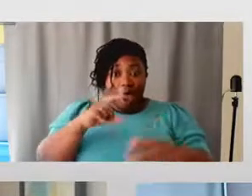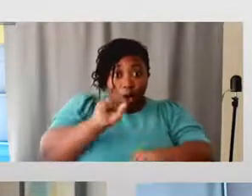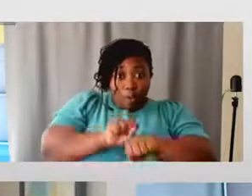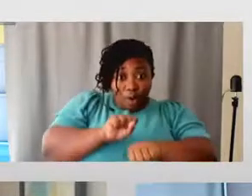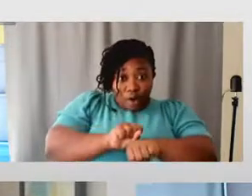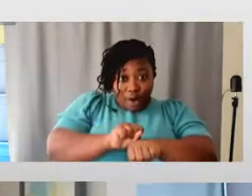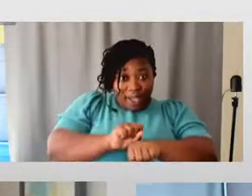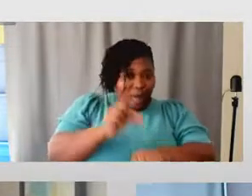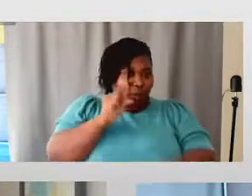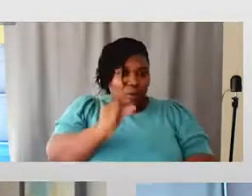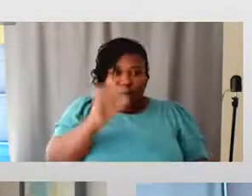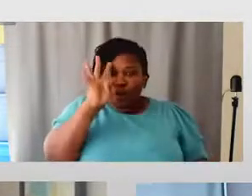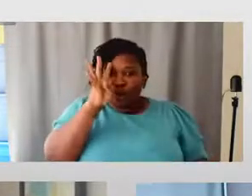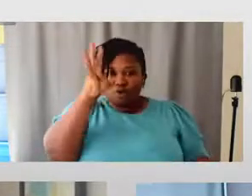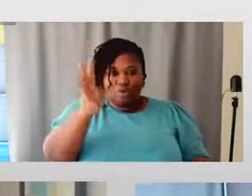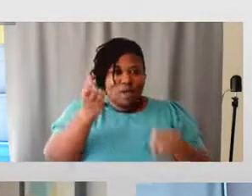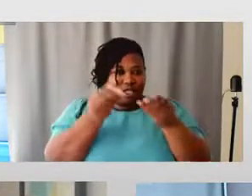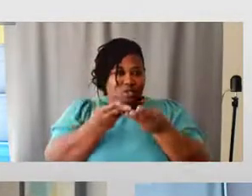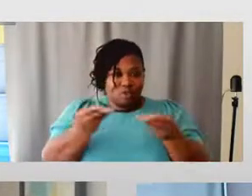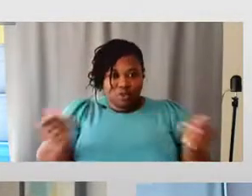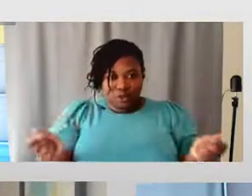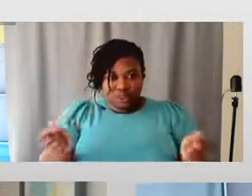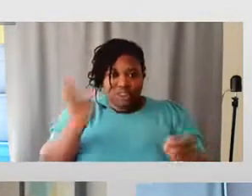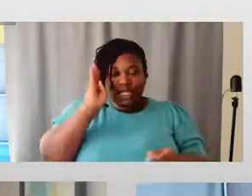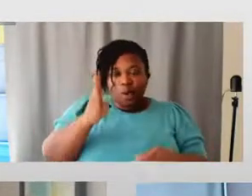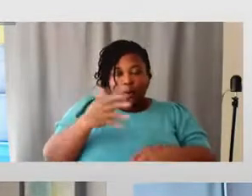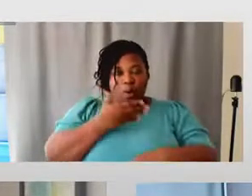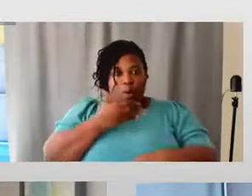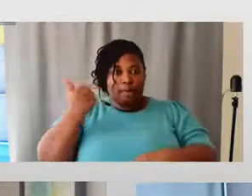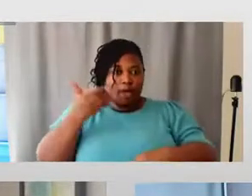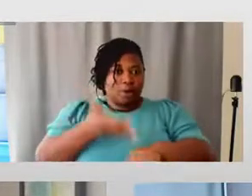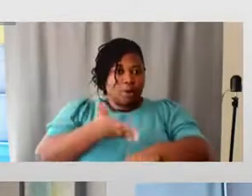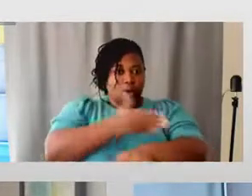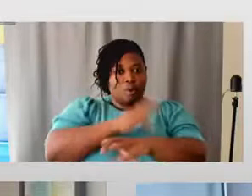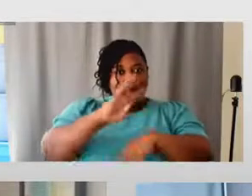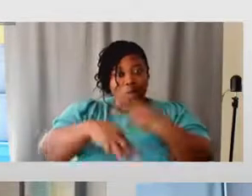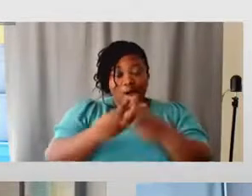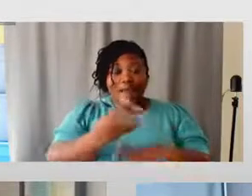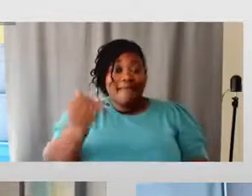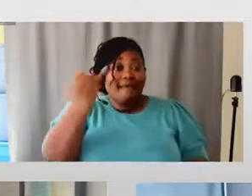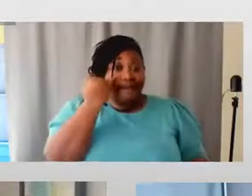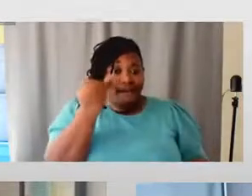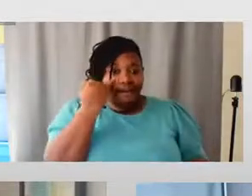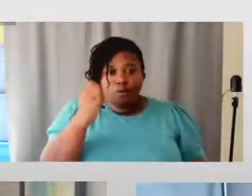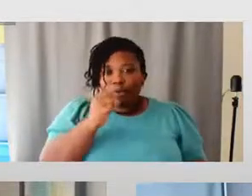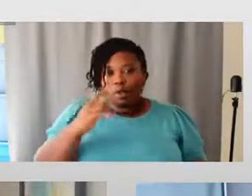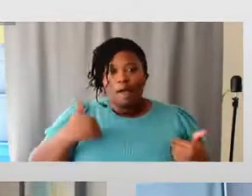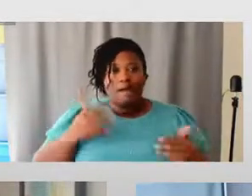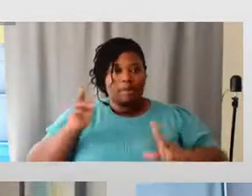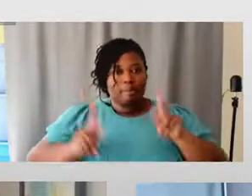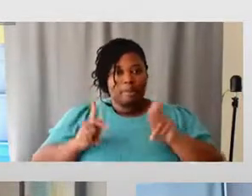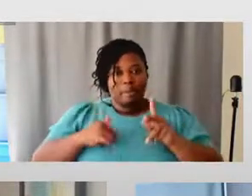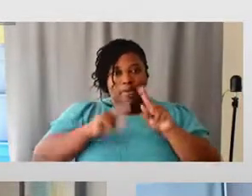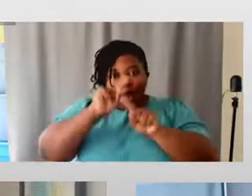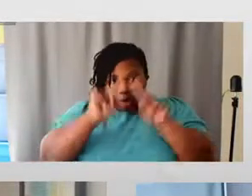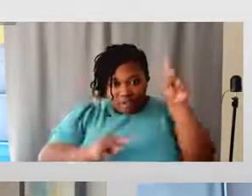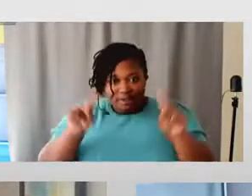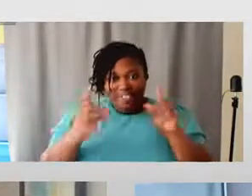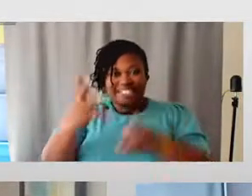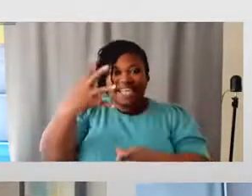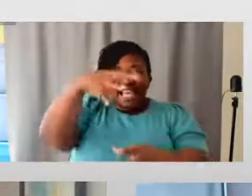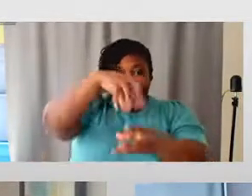aren't going to create solutions that are going to then better our world if we don't have people that then are diverse in those